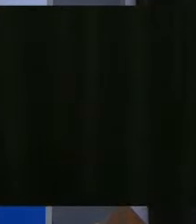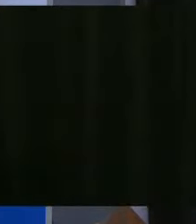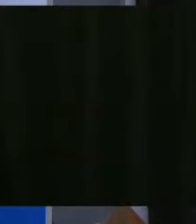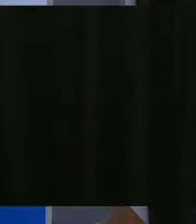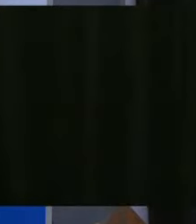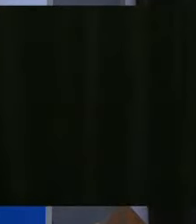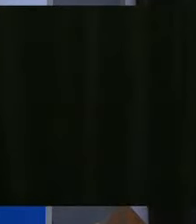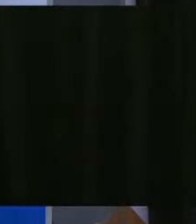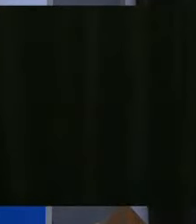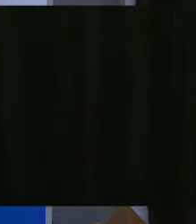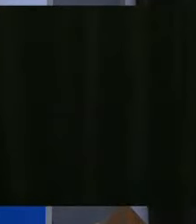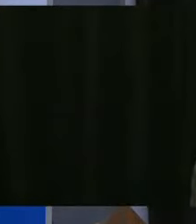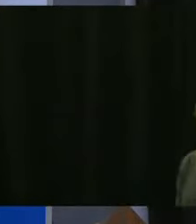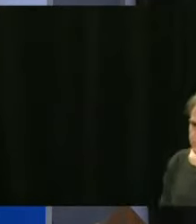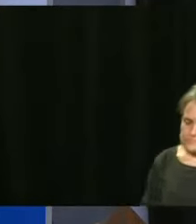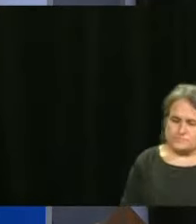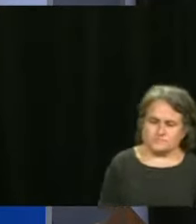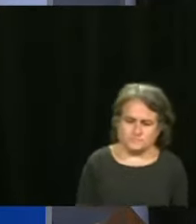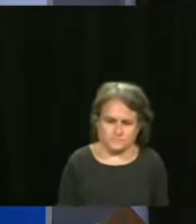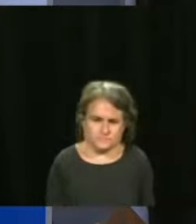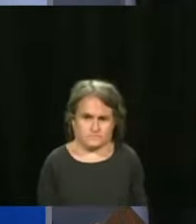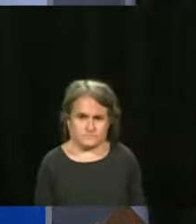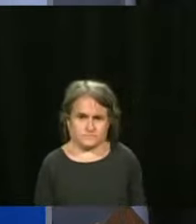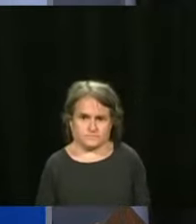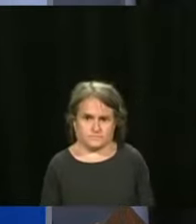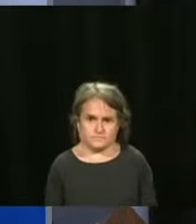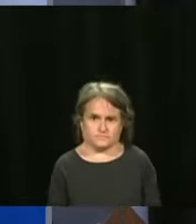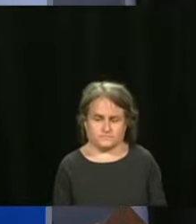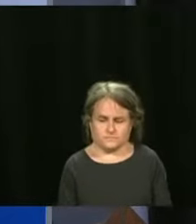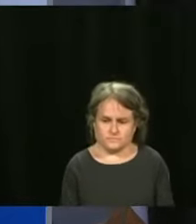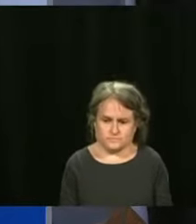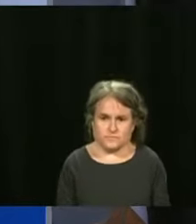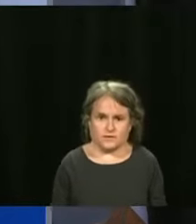I want to come back. When I say that we should know now,